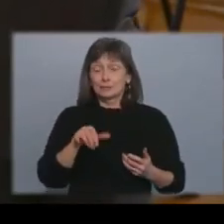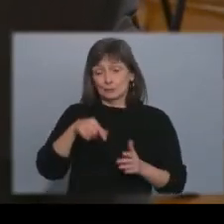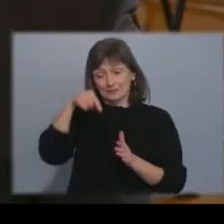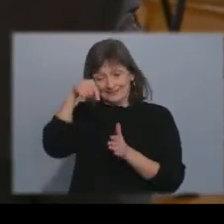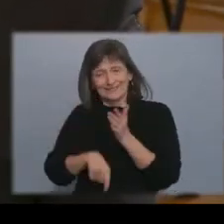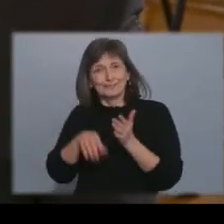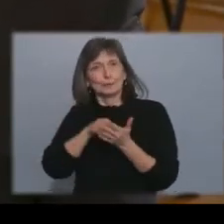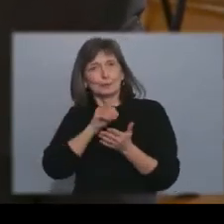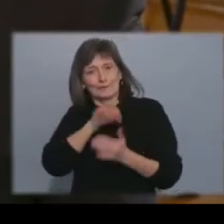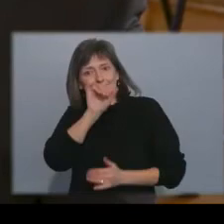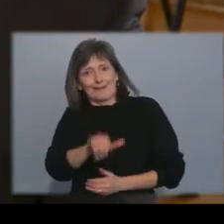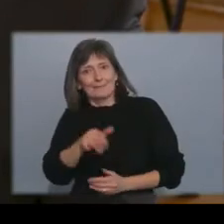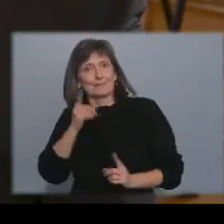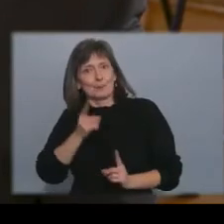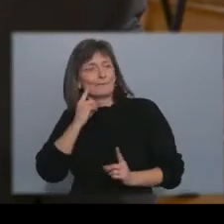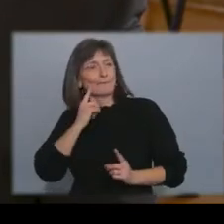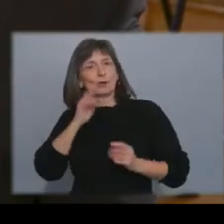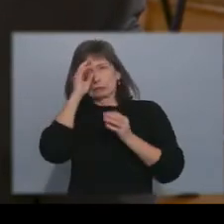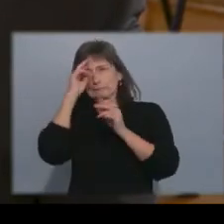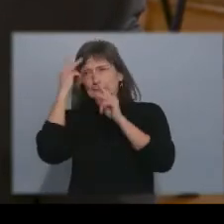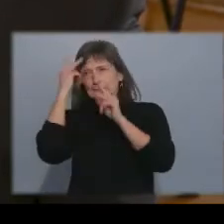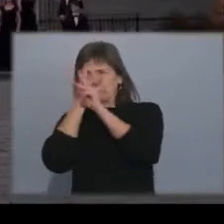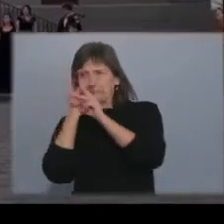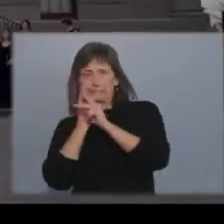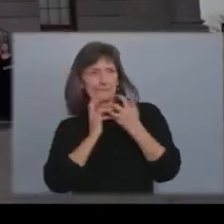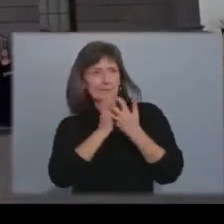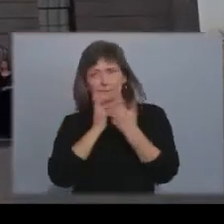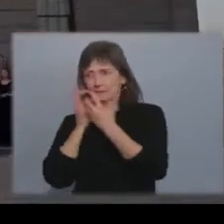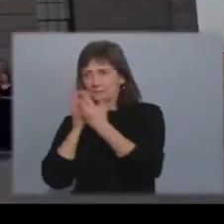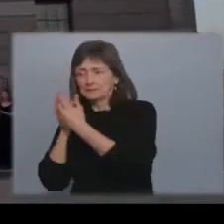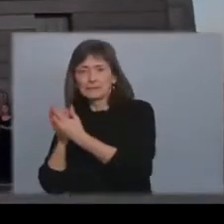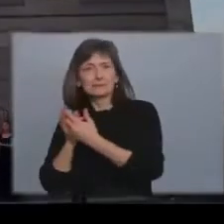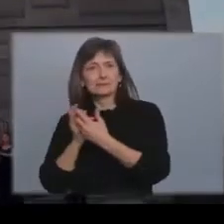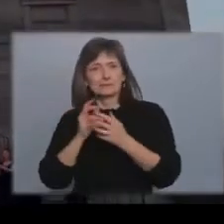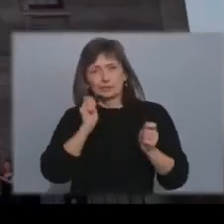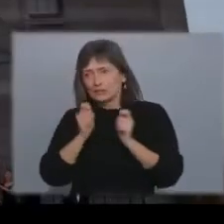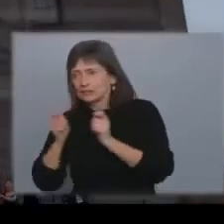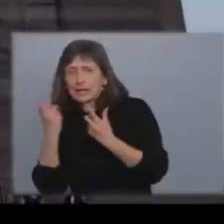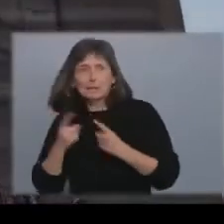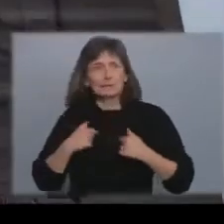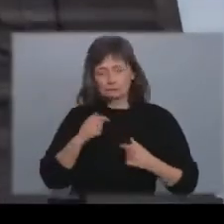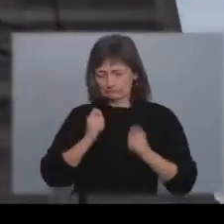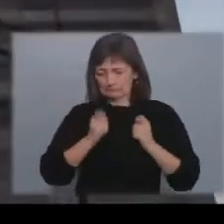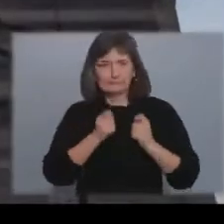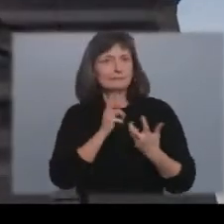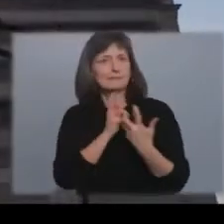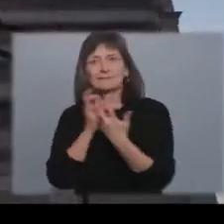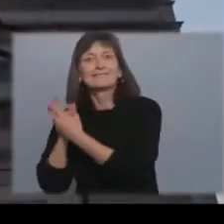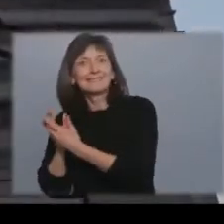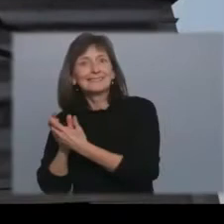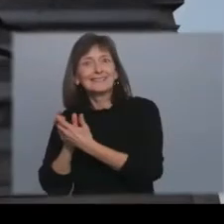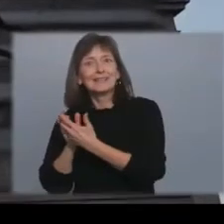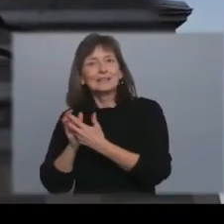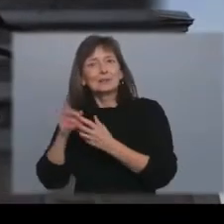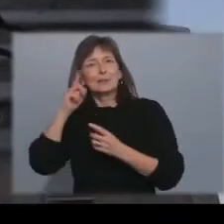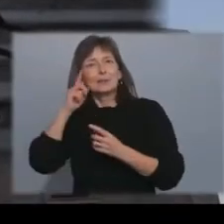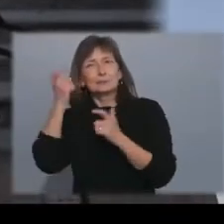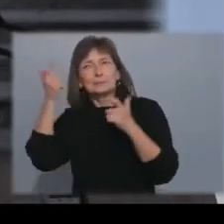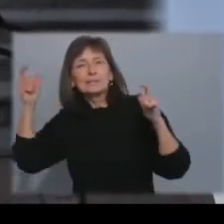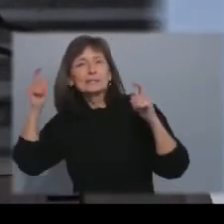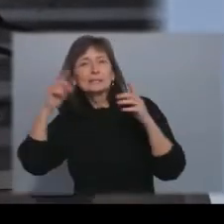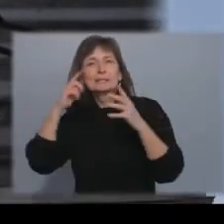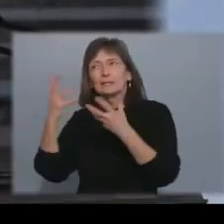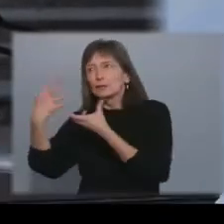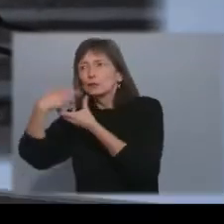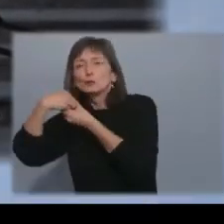deep learning is the critical thinking piece so thinking bigger thinking inclusionary thinking collaboration